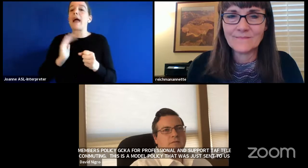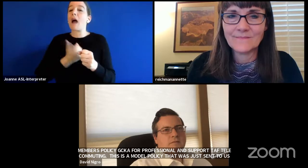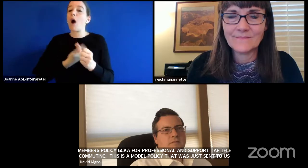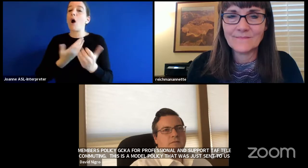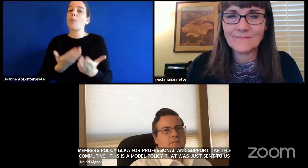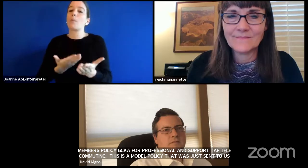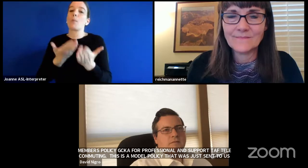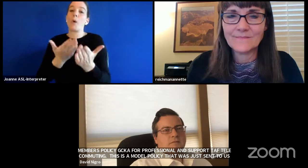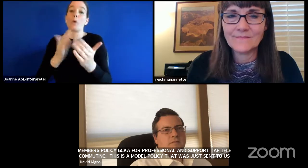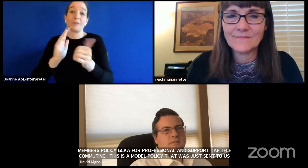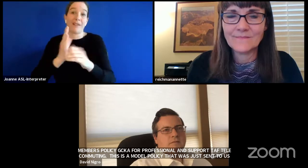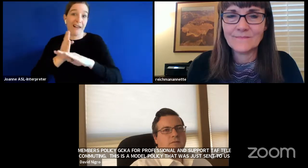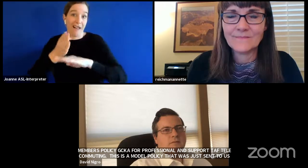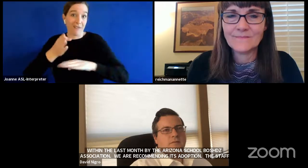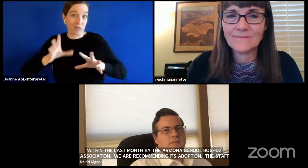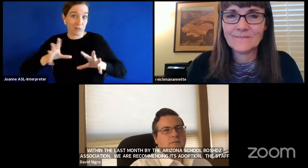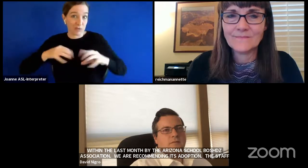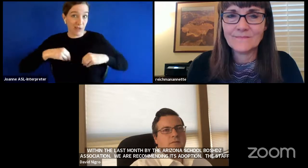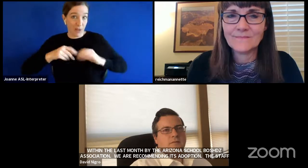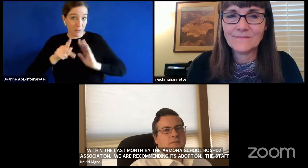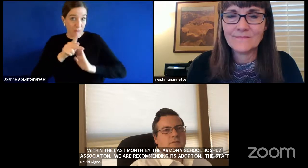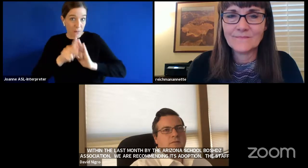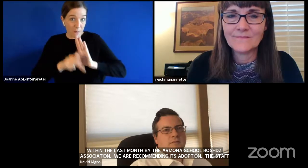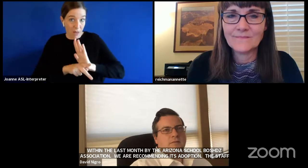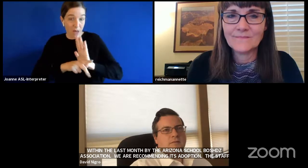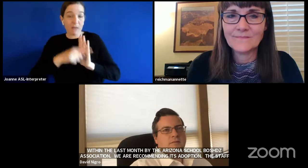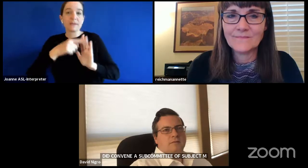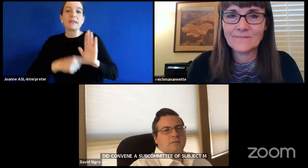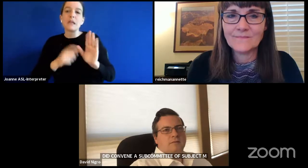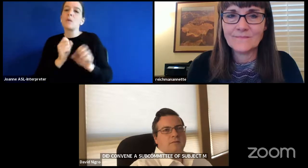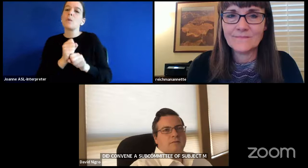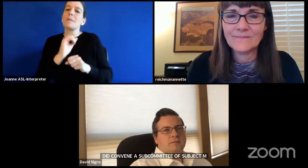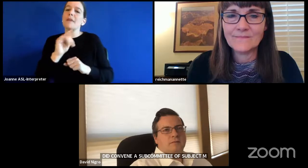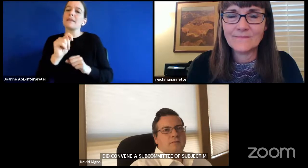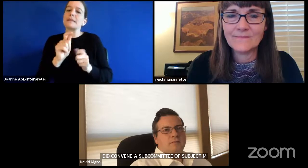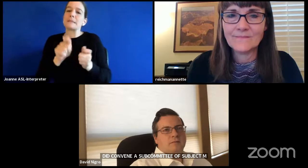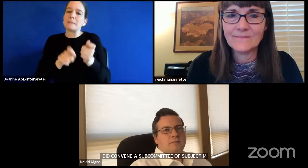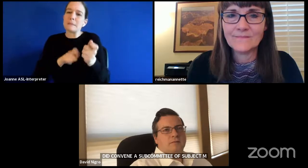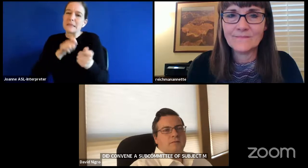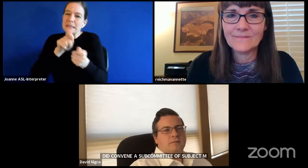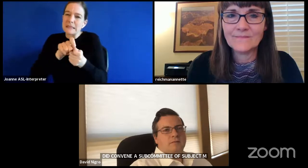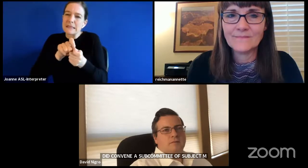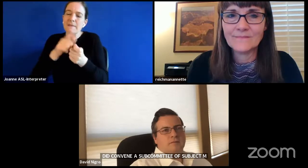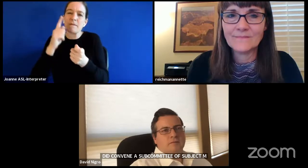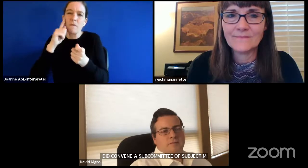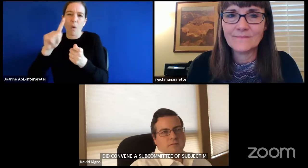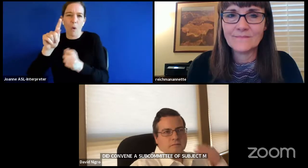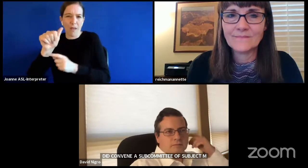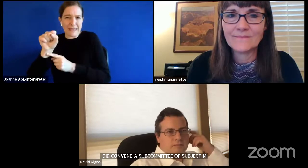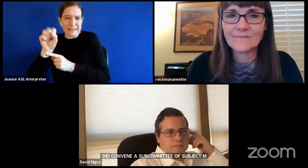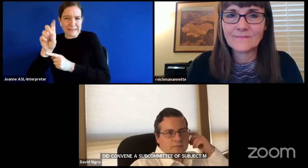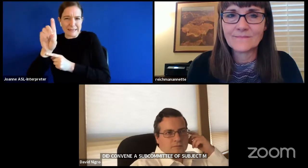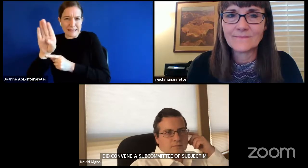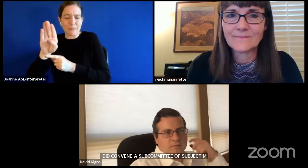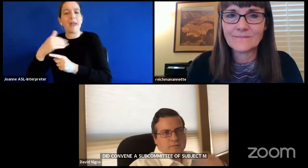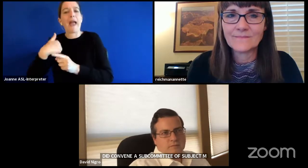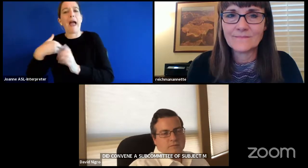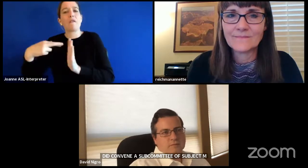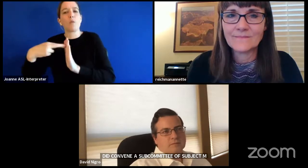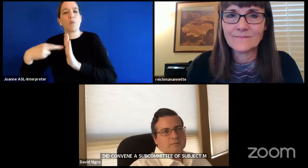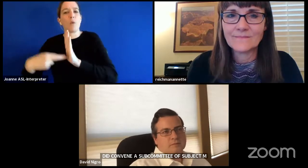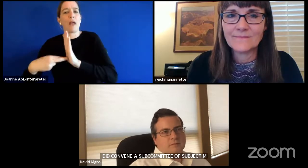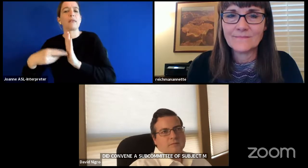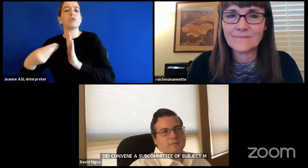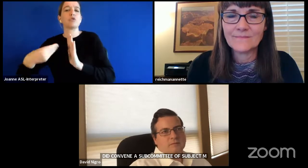is to make the things that are specific to asdb a regulation which will give us a little bit more flexibility